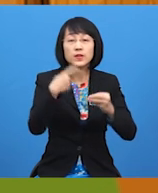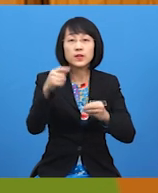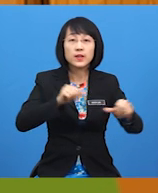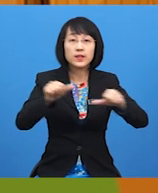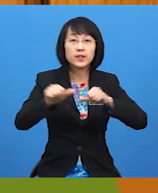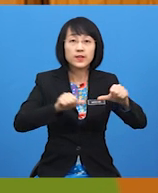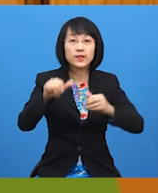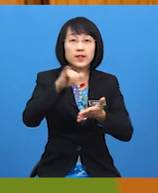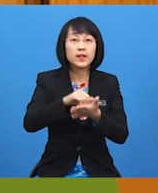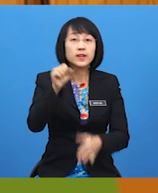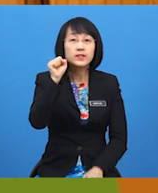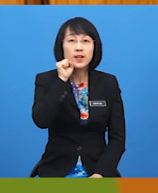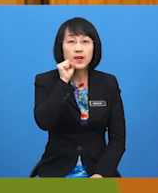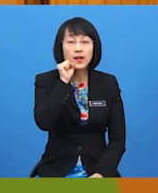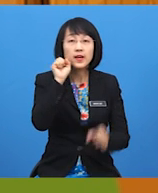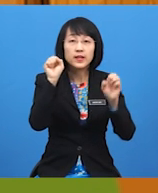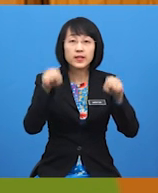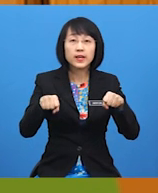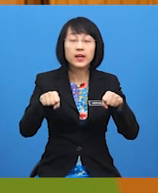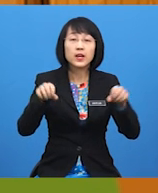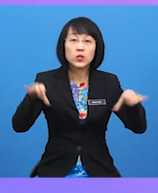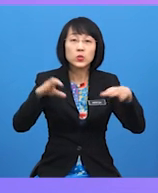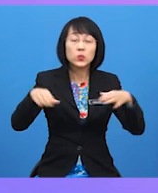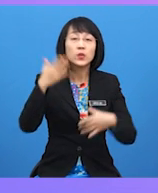activities that Sarah can do there.